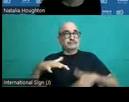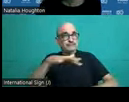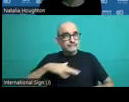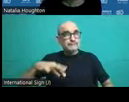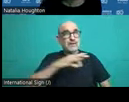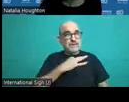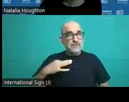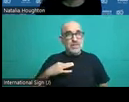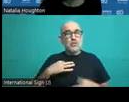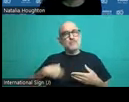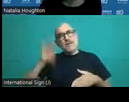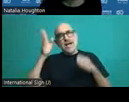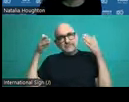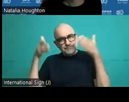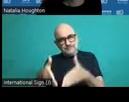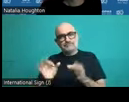in particular